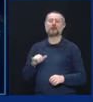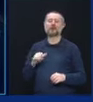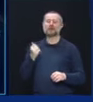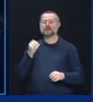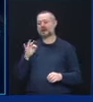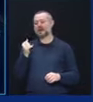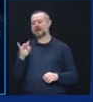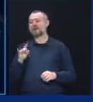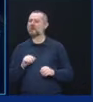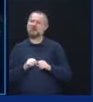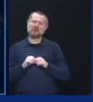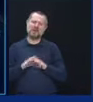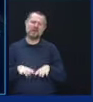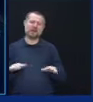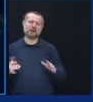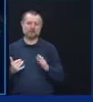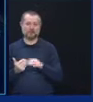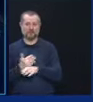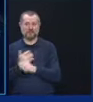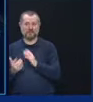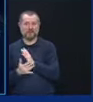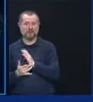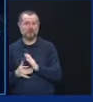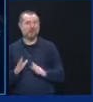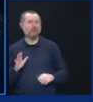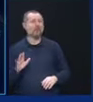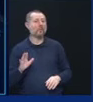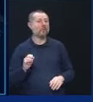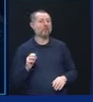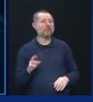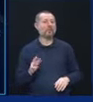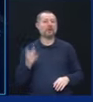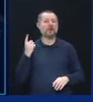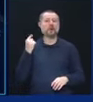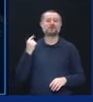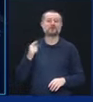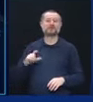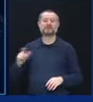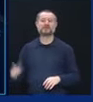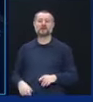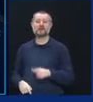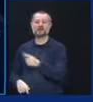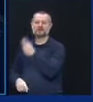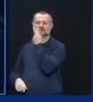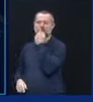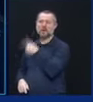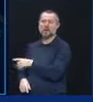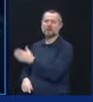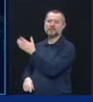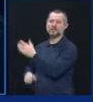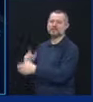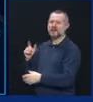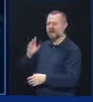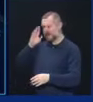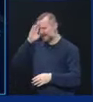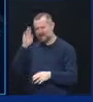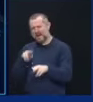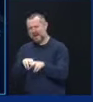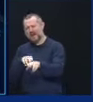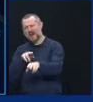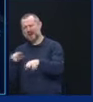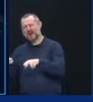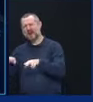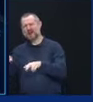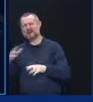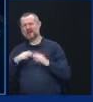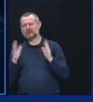just go and look at Italy on the television every day back at that time. And they, they have a sophisticated healthcare system.